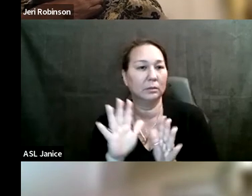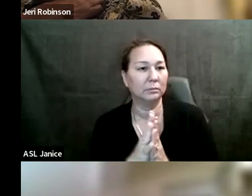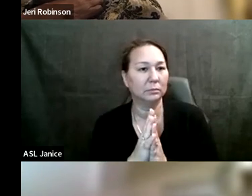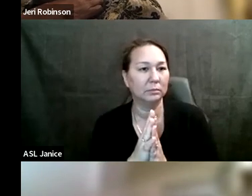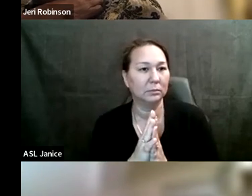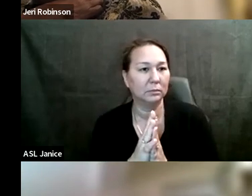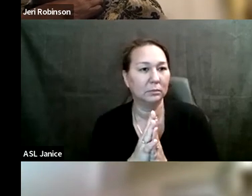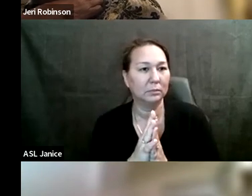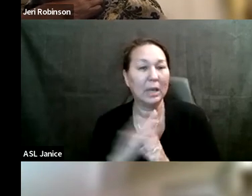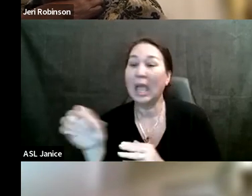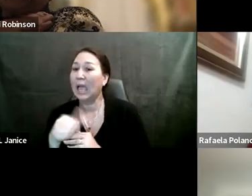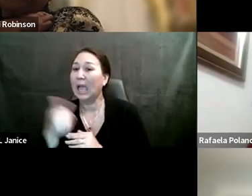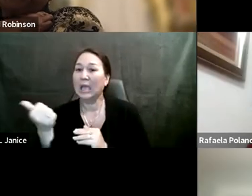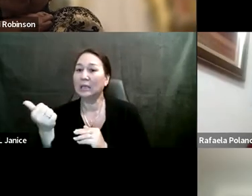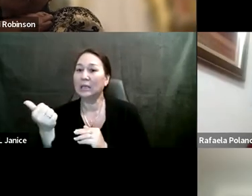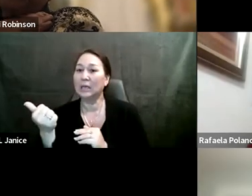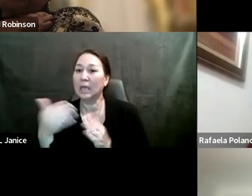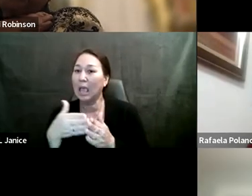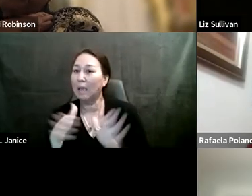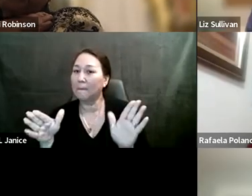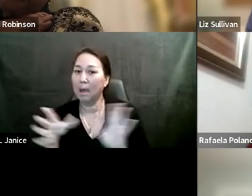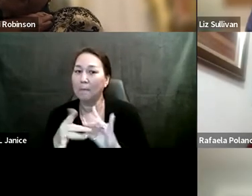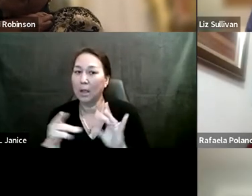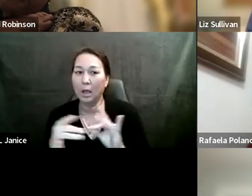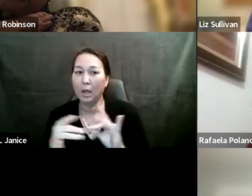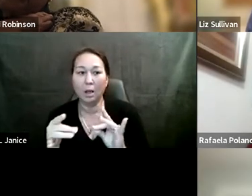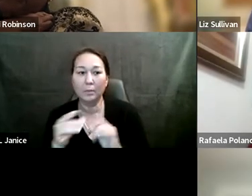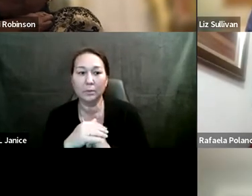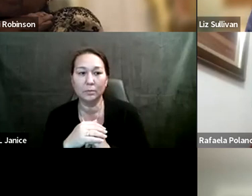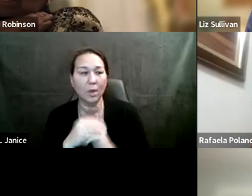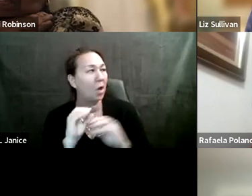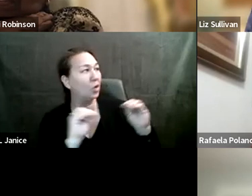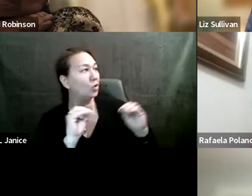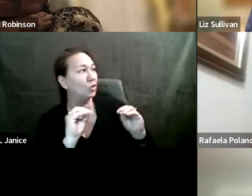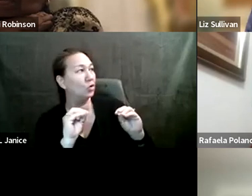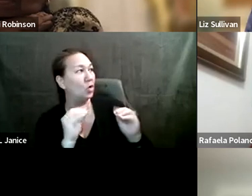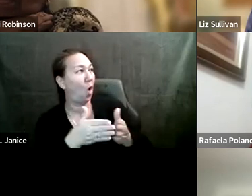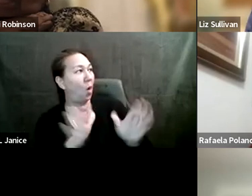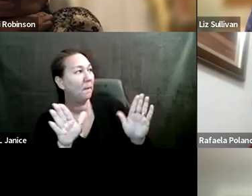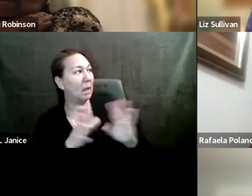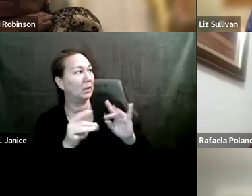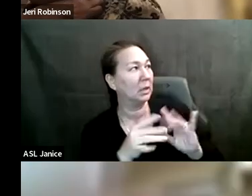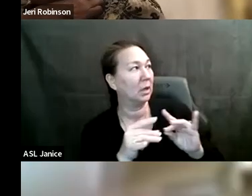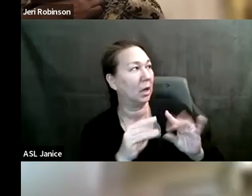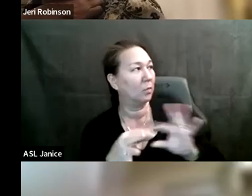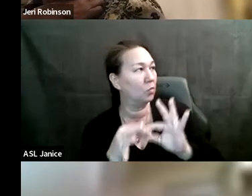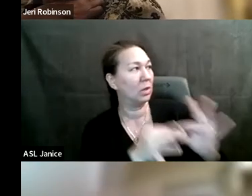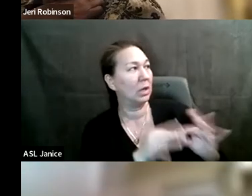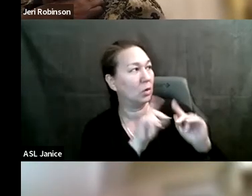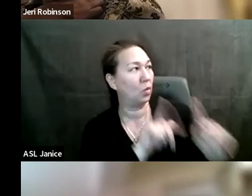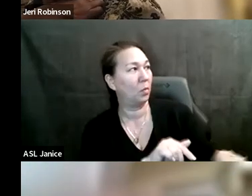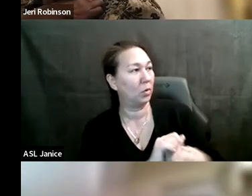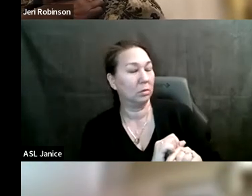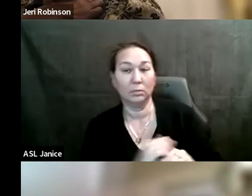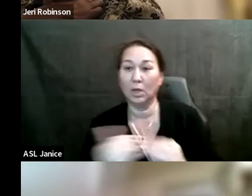is there any public comment on reports, Ms. Sullivan? No chair, no public comment on reports. Um, any new